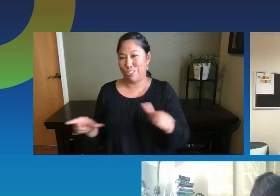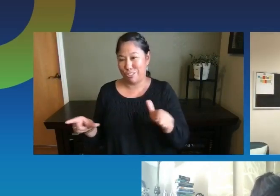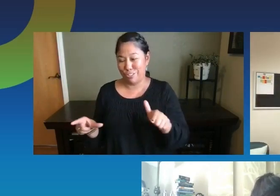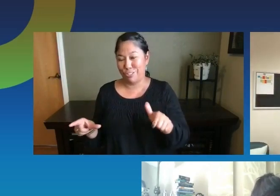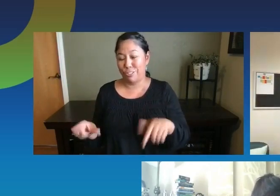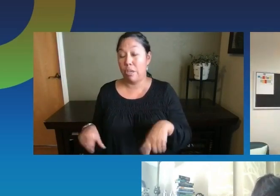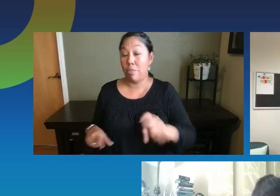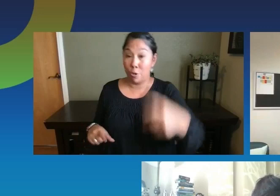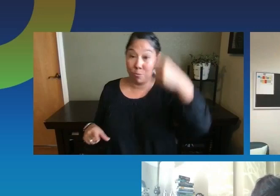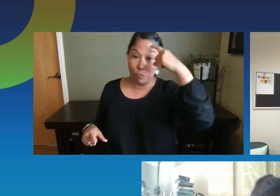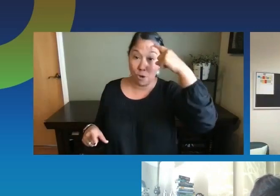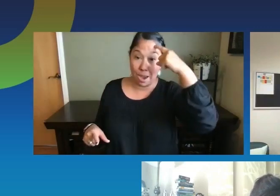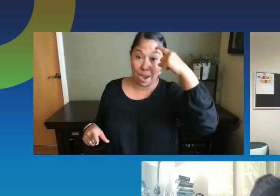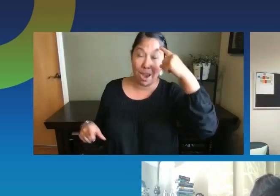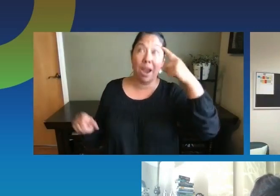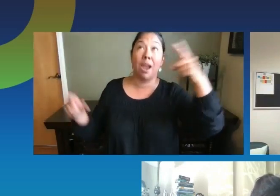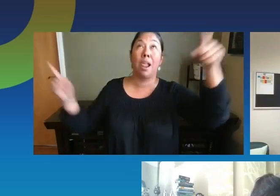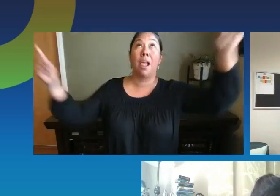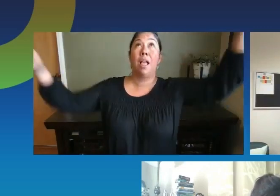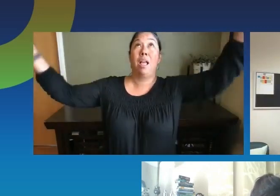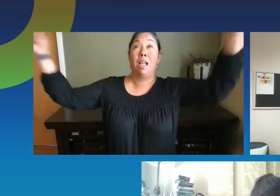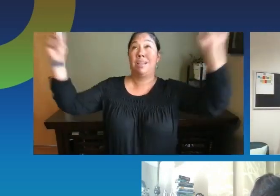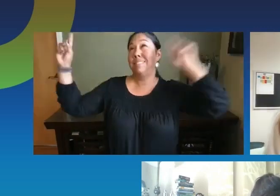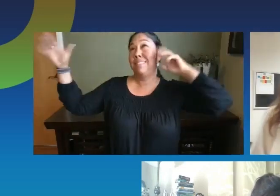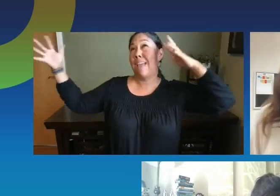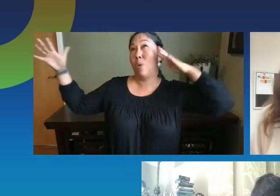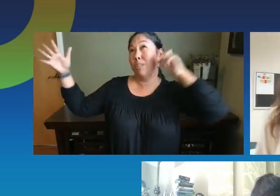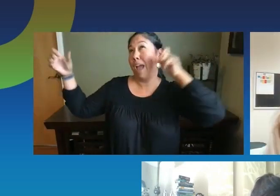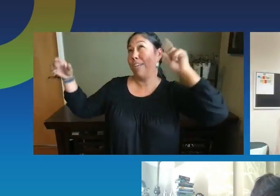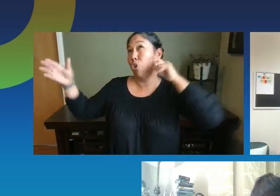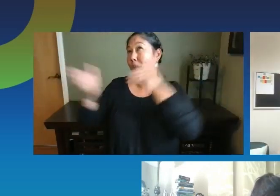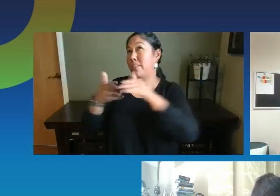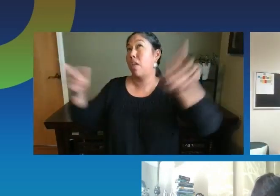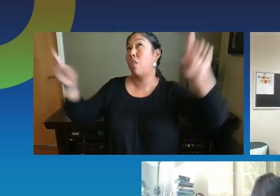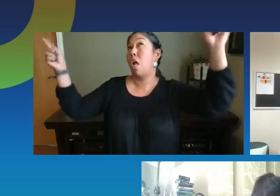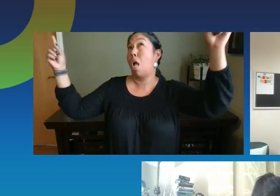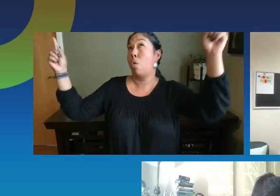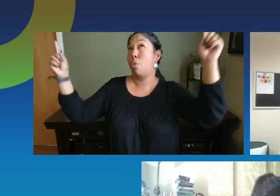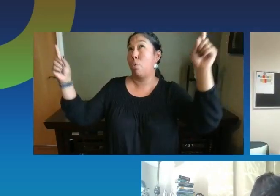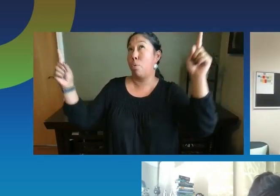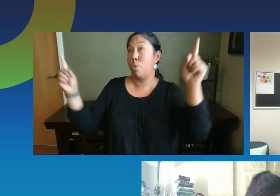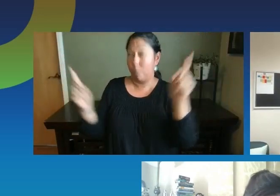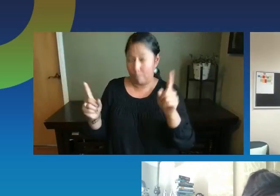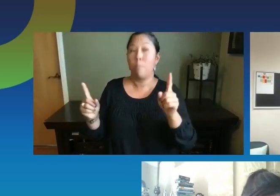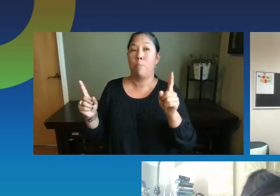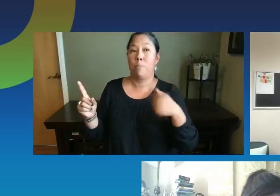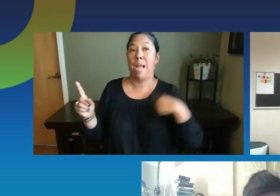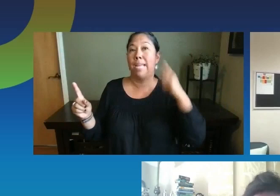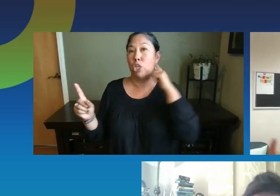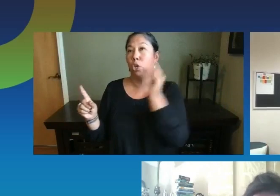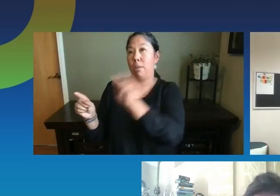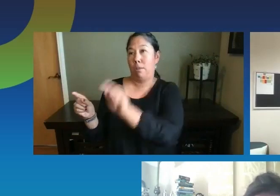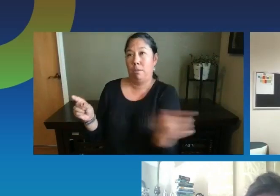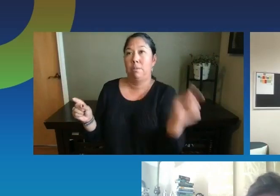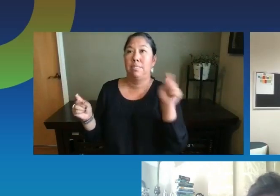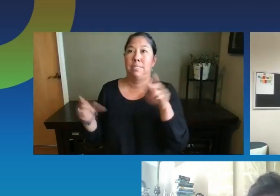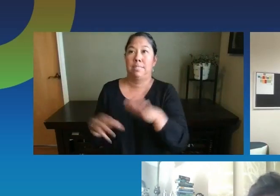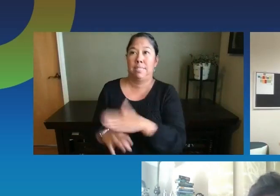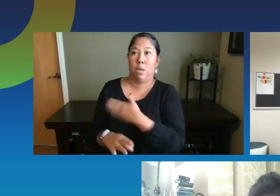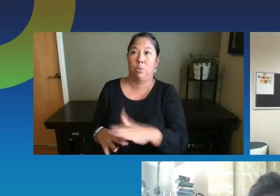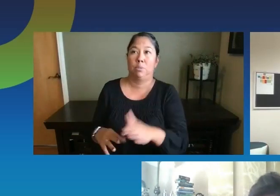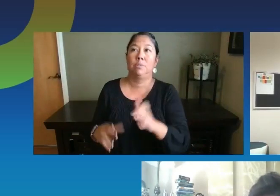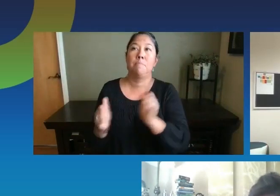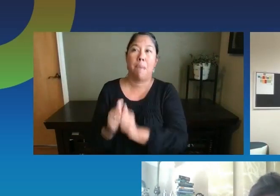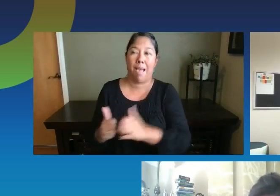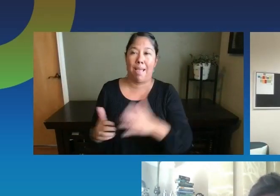is kind of paring down different sounds that they don't hear as often. And then as they get closer to a year old, when they can